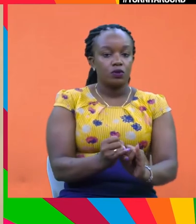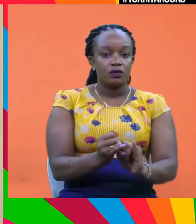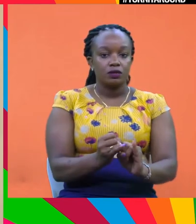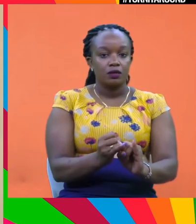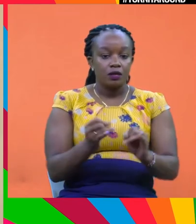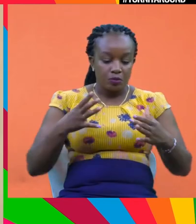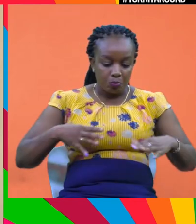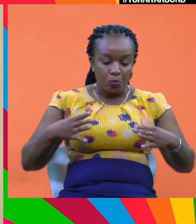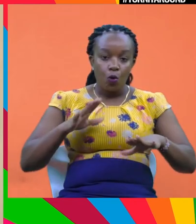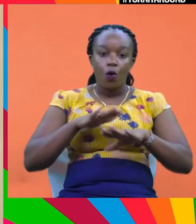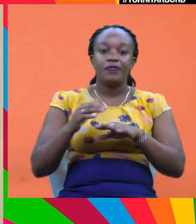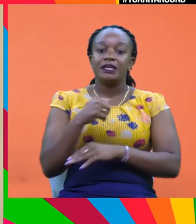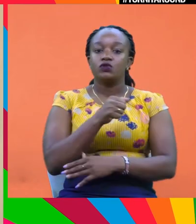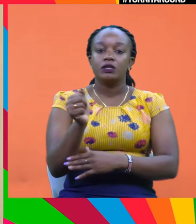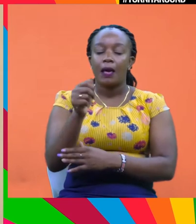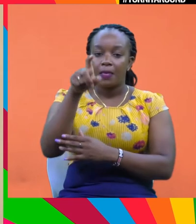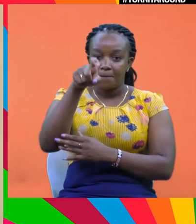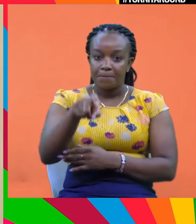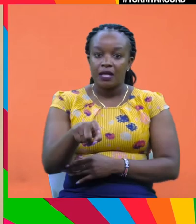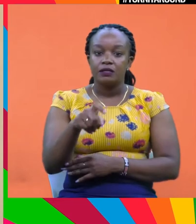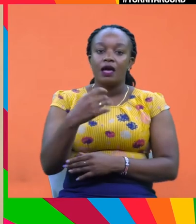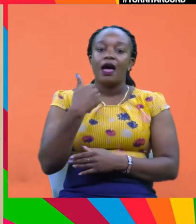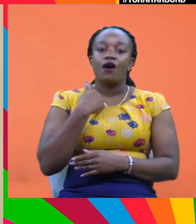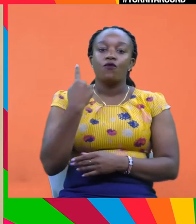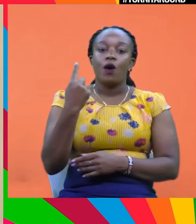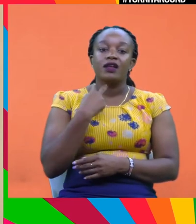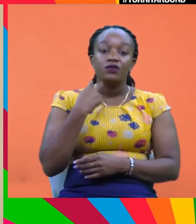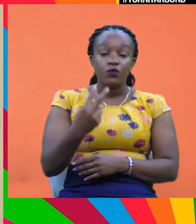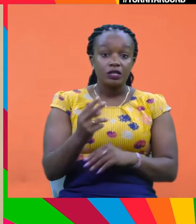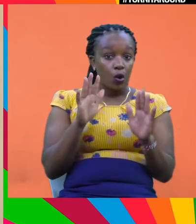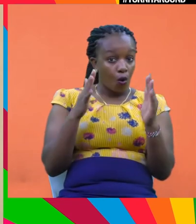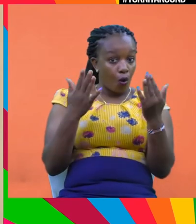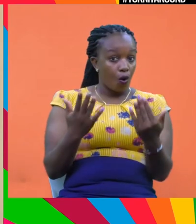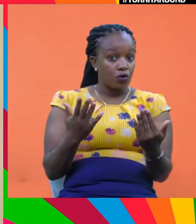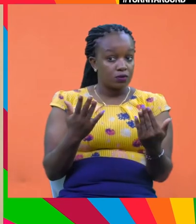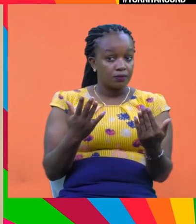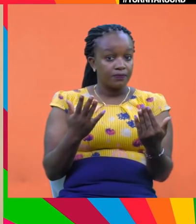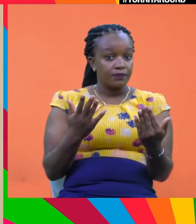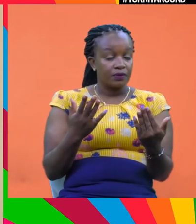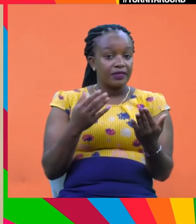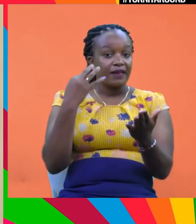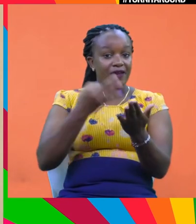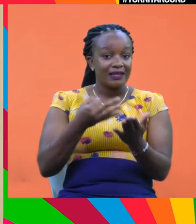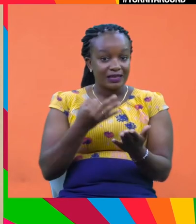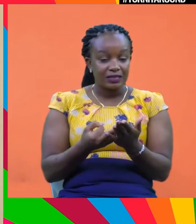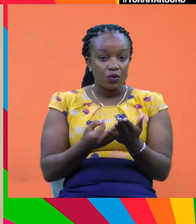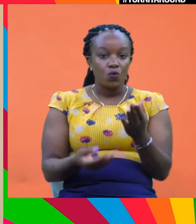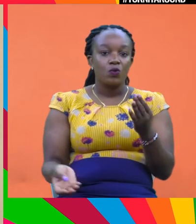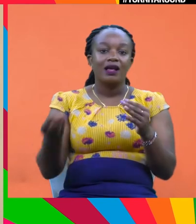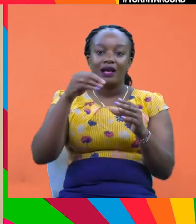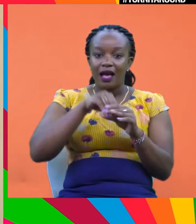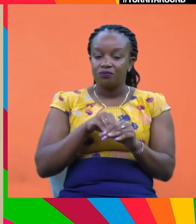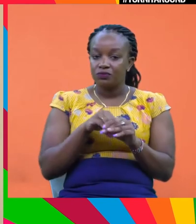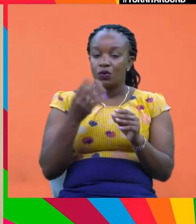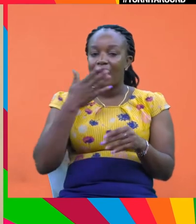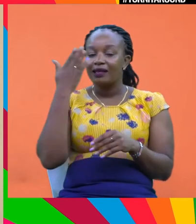people in the streets, they have to be in sync. It has to be one voice or otherwise that large amount of financing won't come to